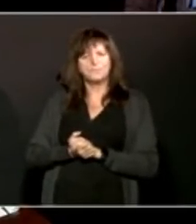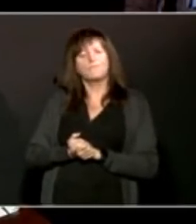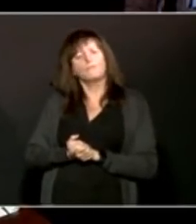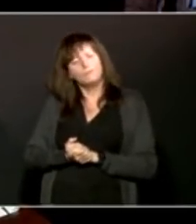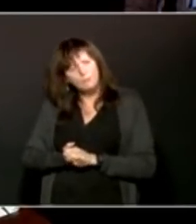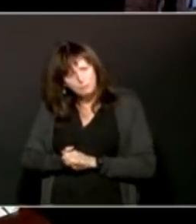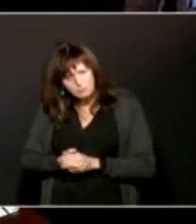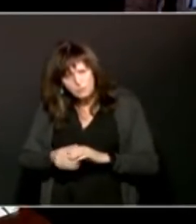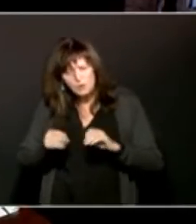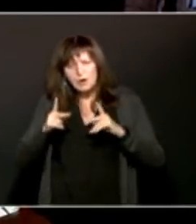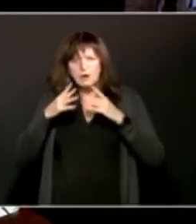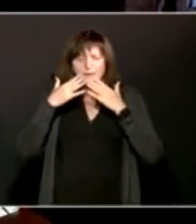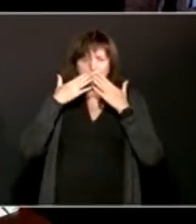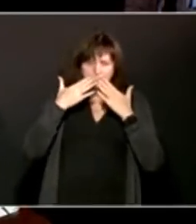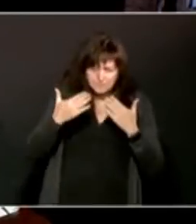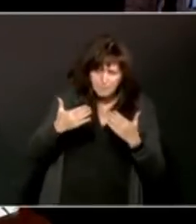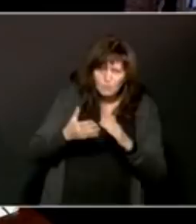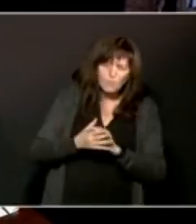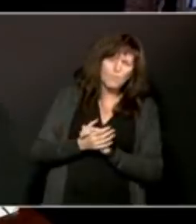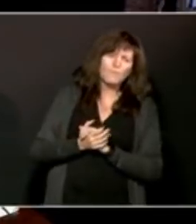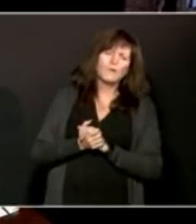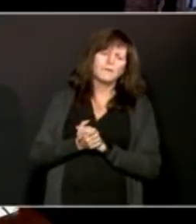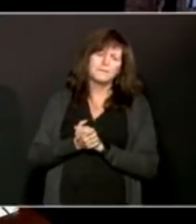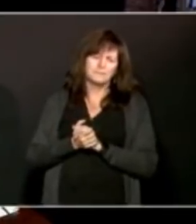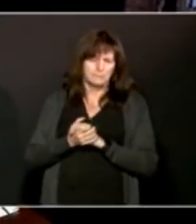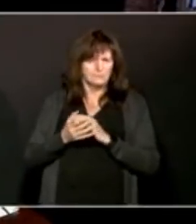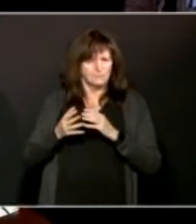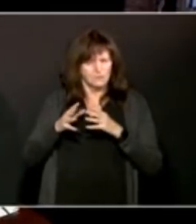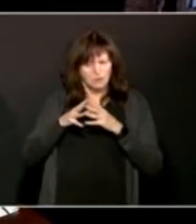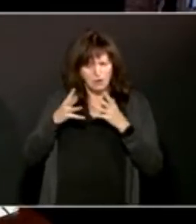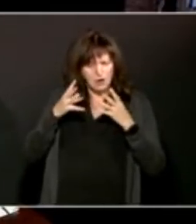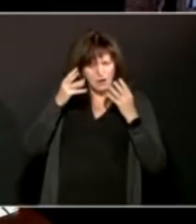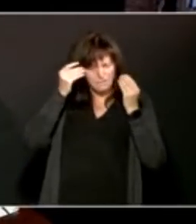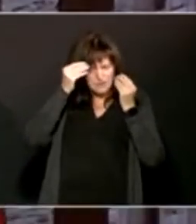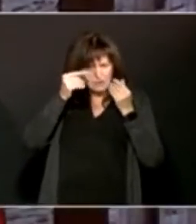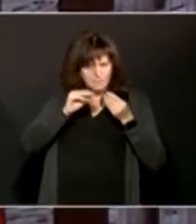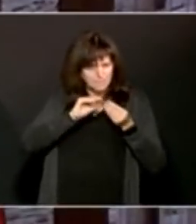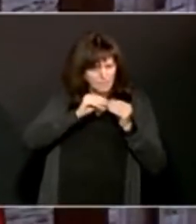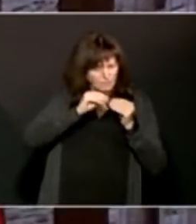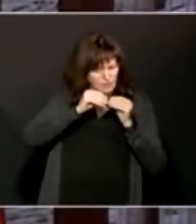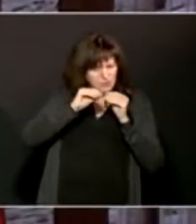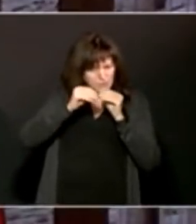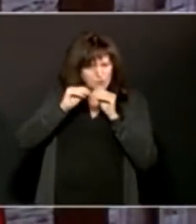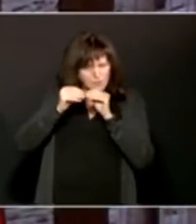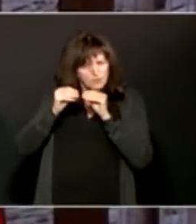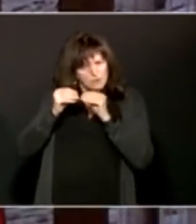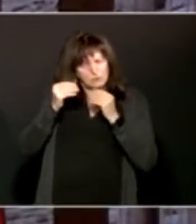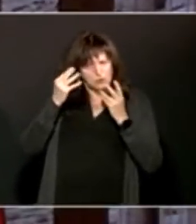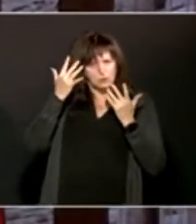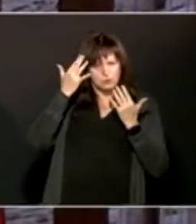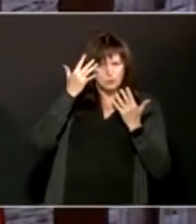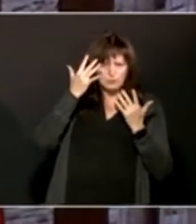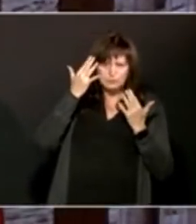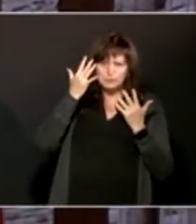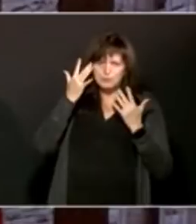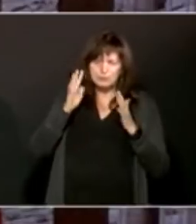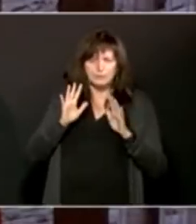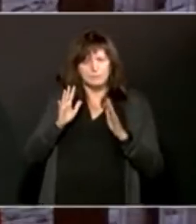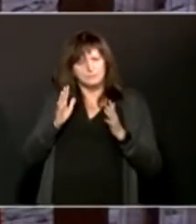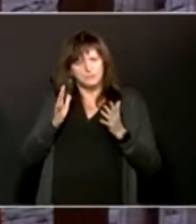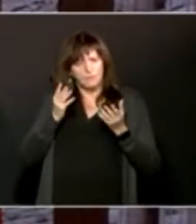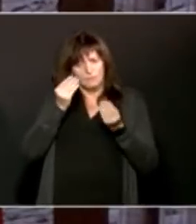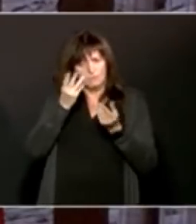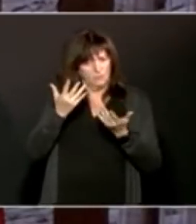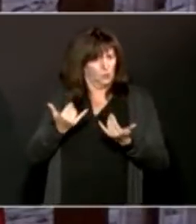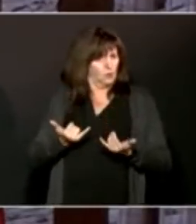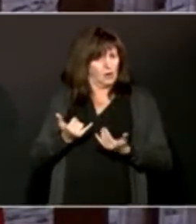And much to think about with the numbers and data. First of all, today is Monday. That means that a number of the